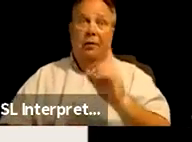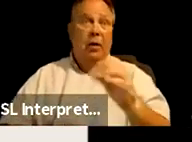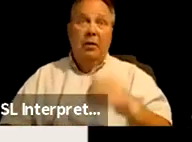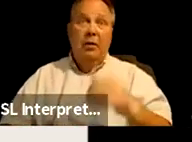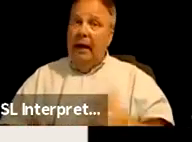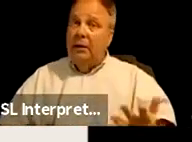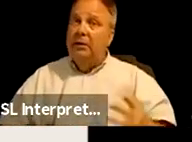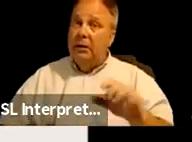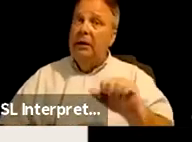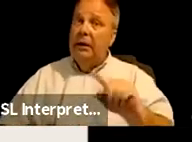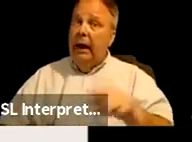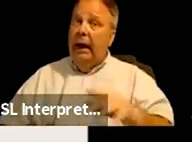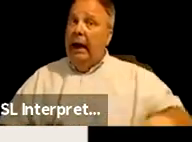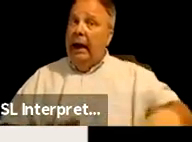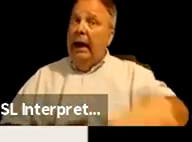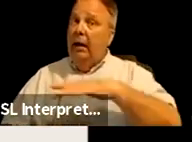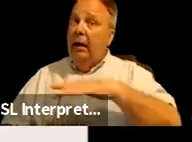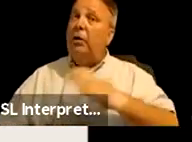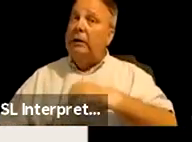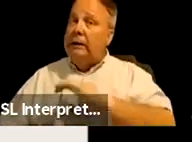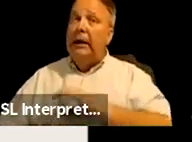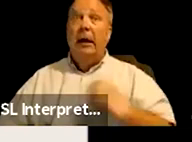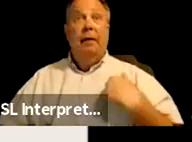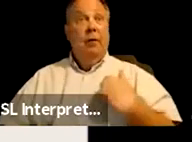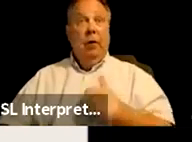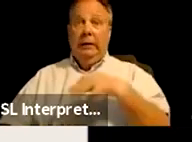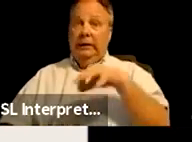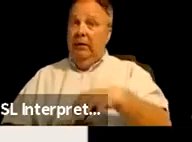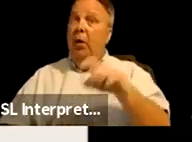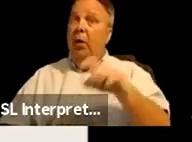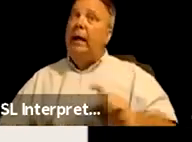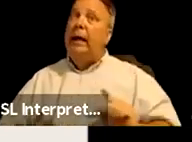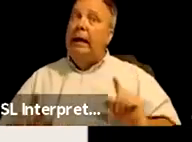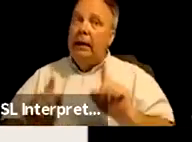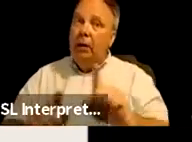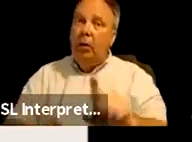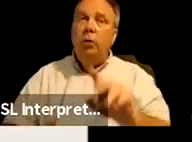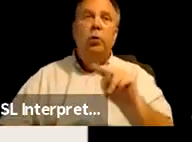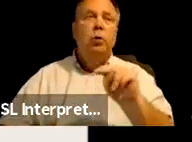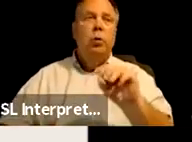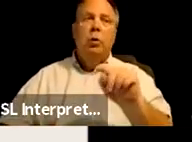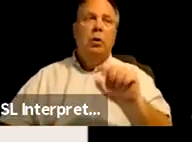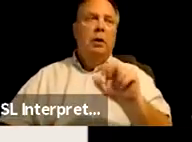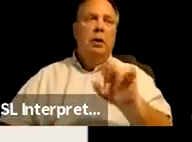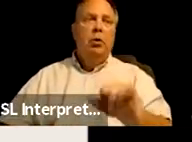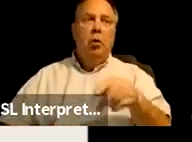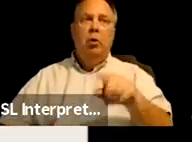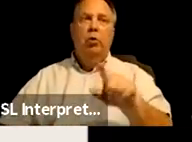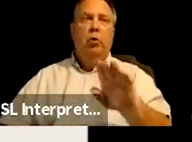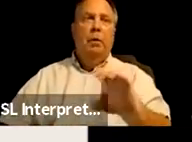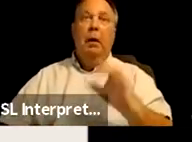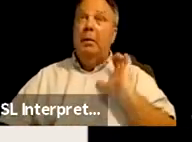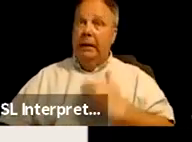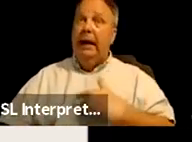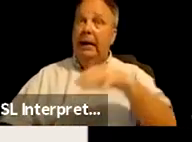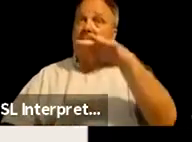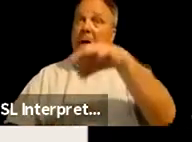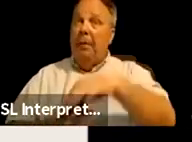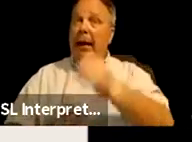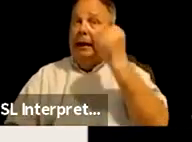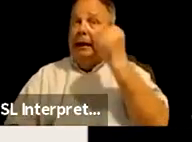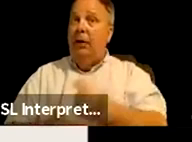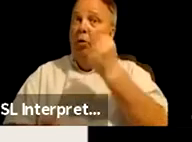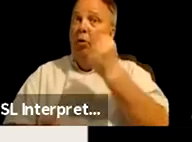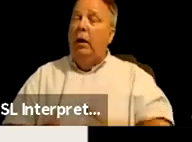at large citizens for us to vote. We had to go to a notary public to have our, our ballot notarized.